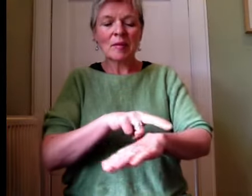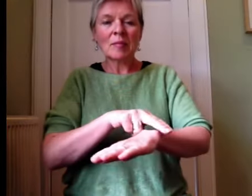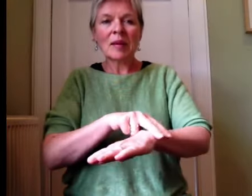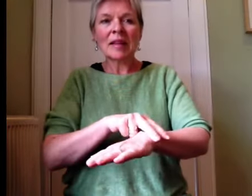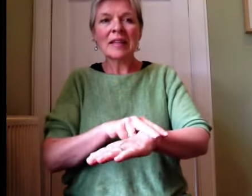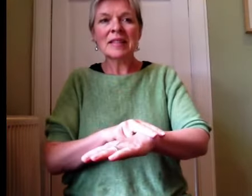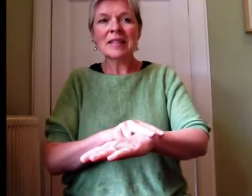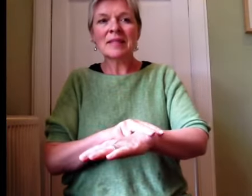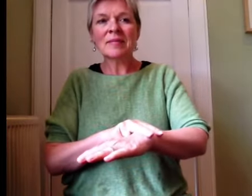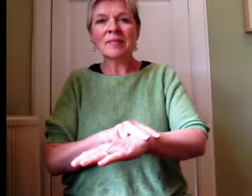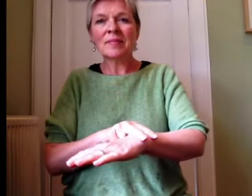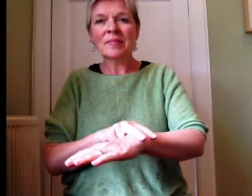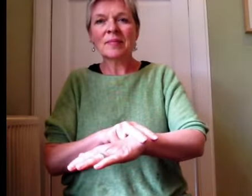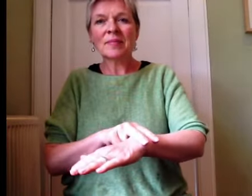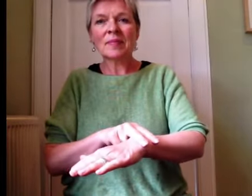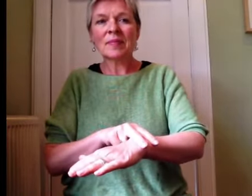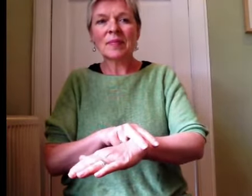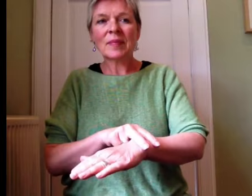Police.